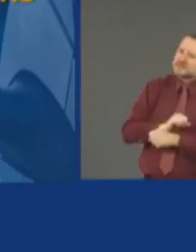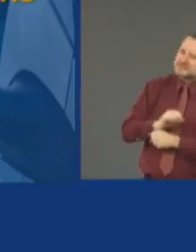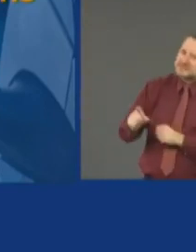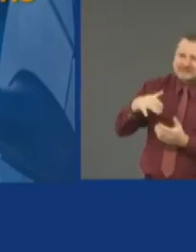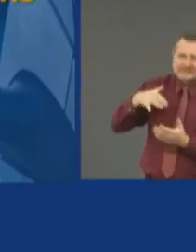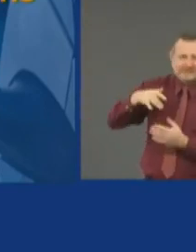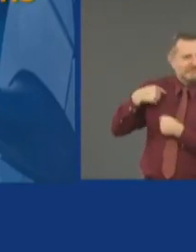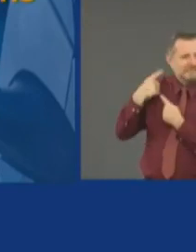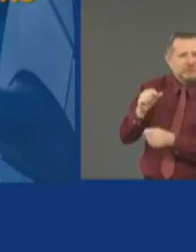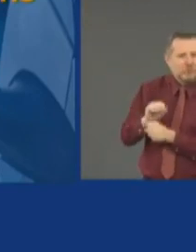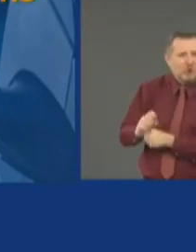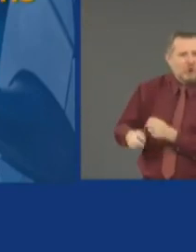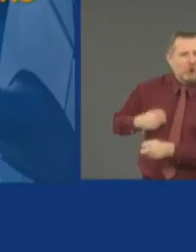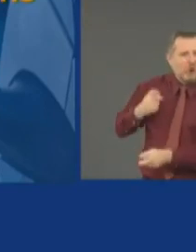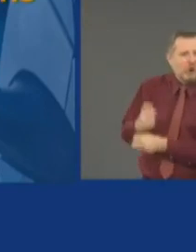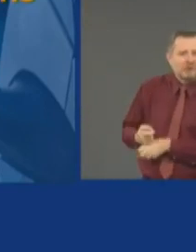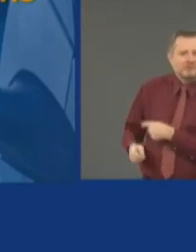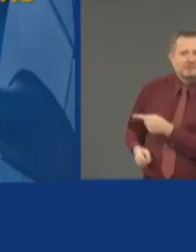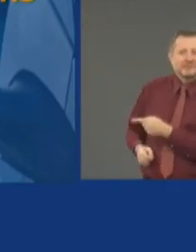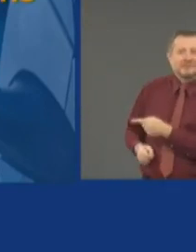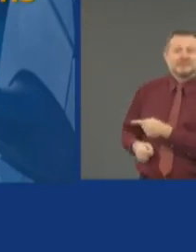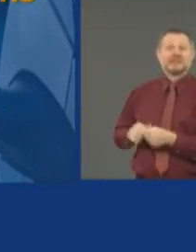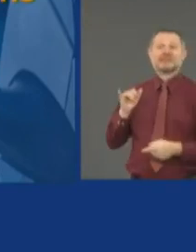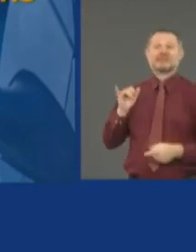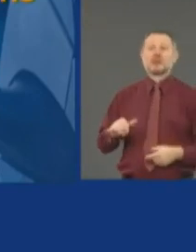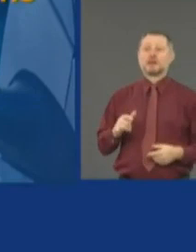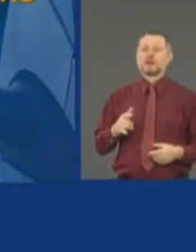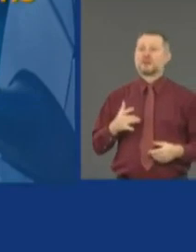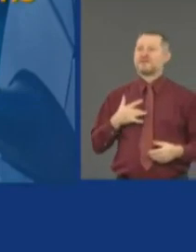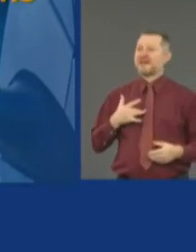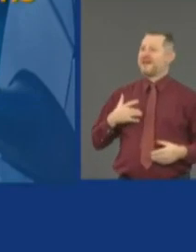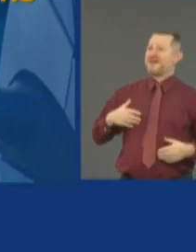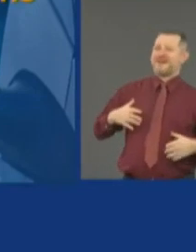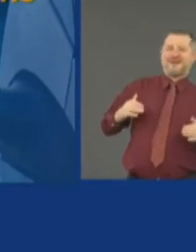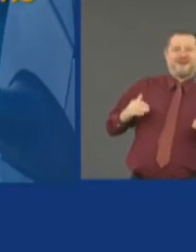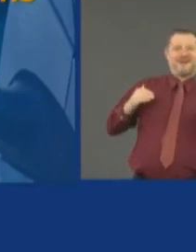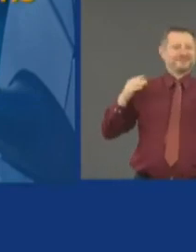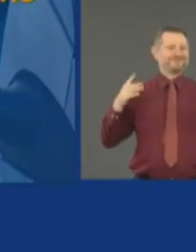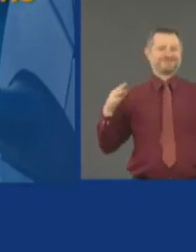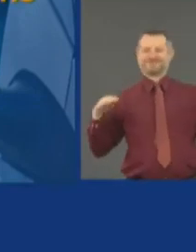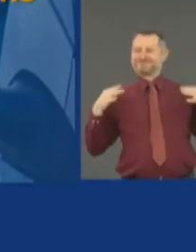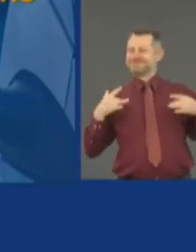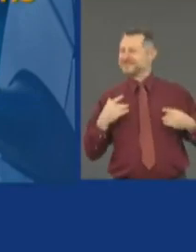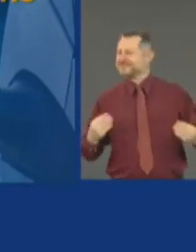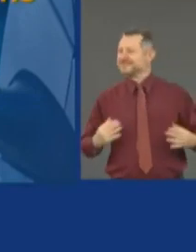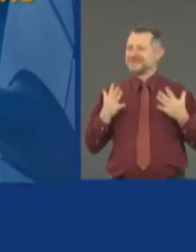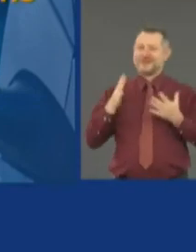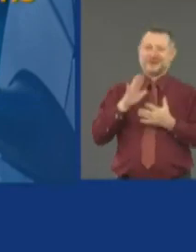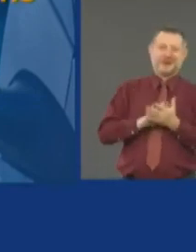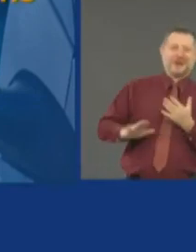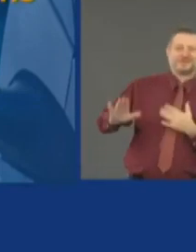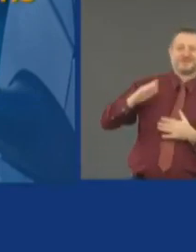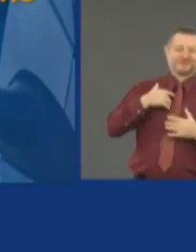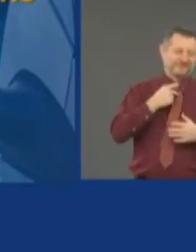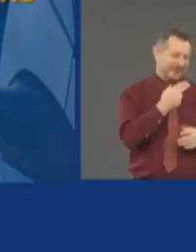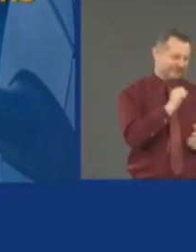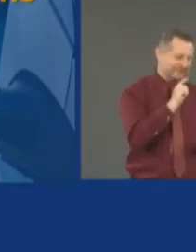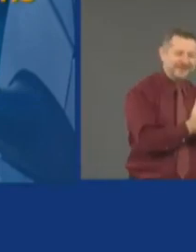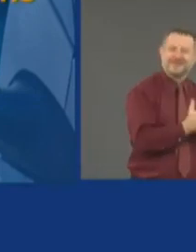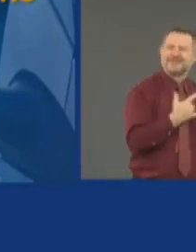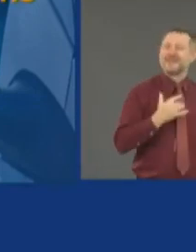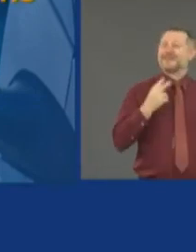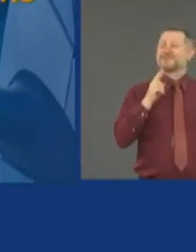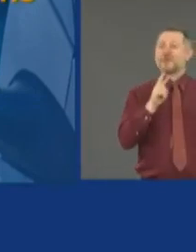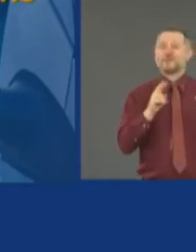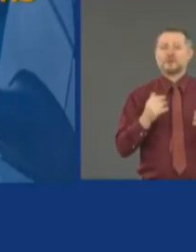real moments in life going to a college graduation or a high school graduation. So not to have the